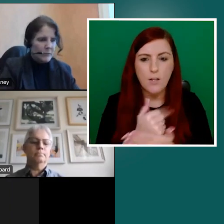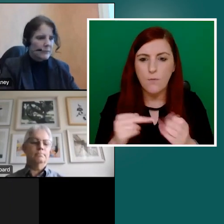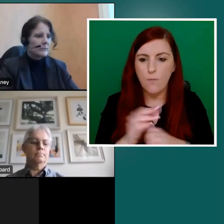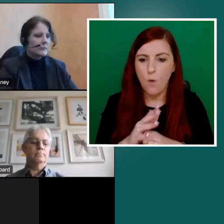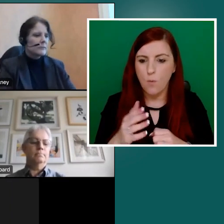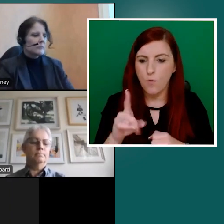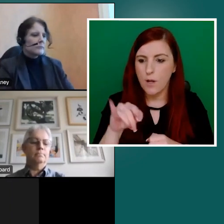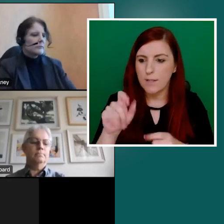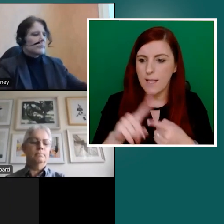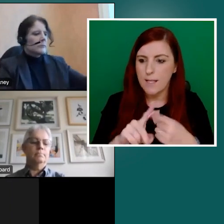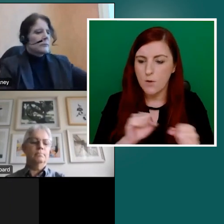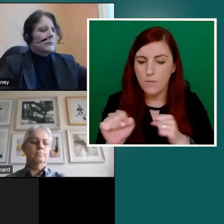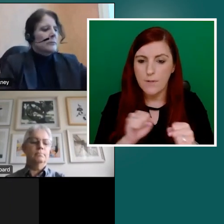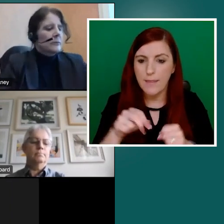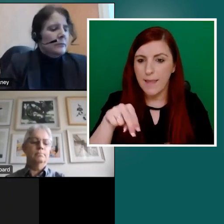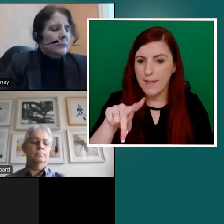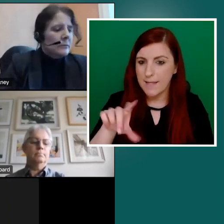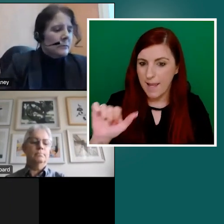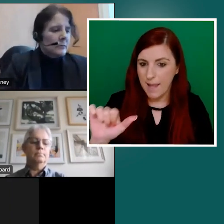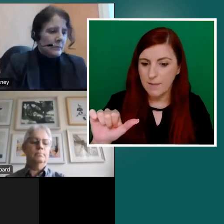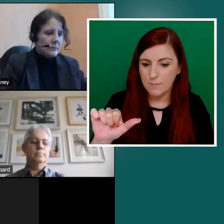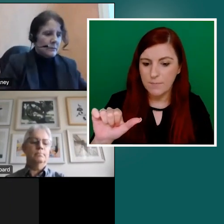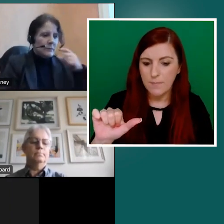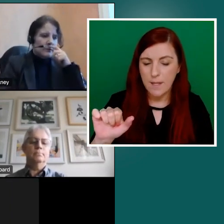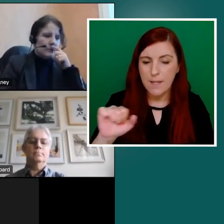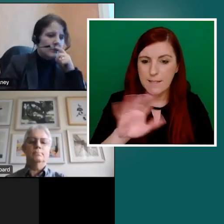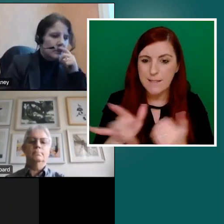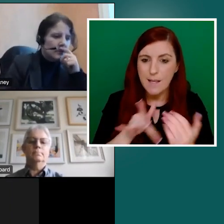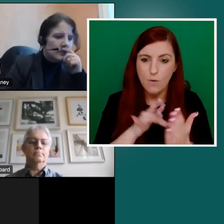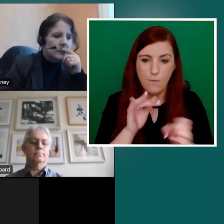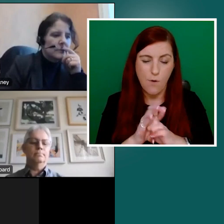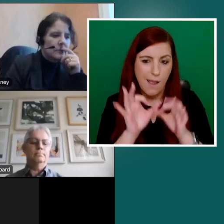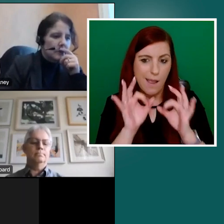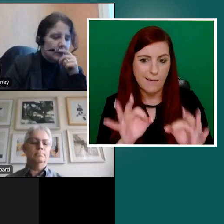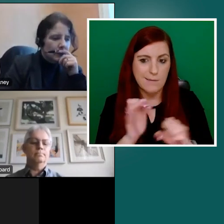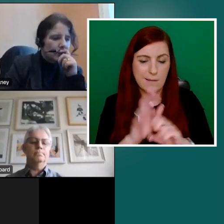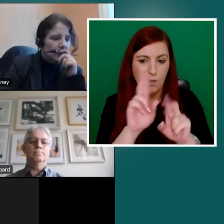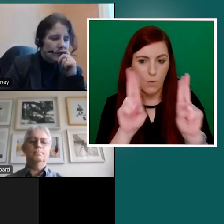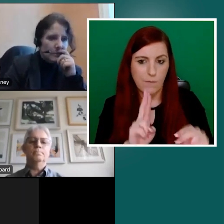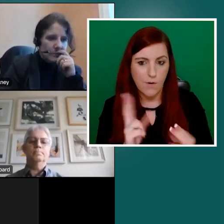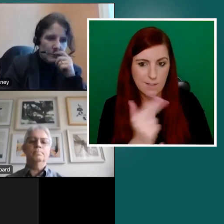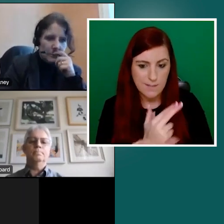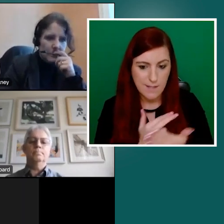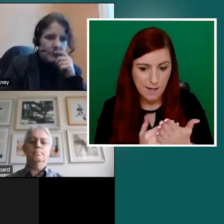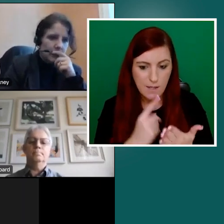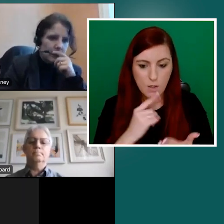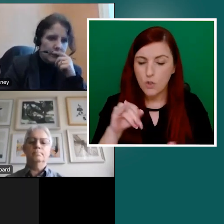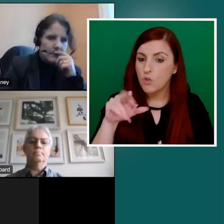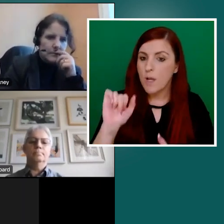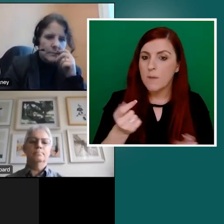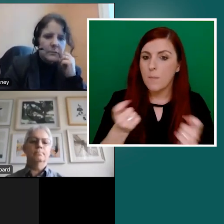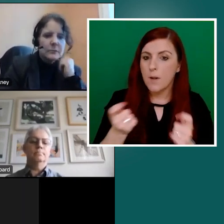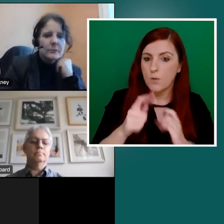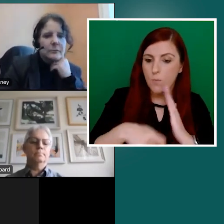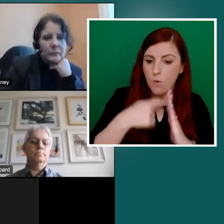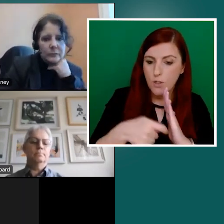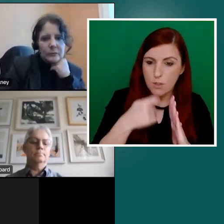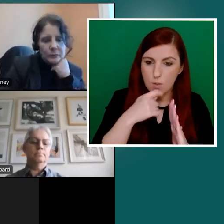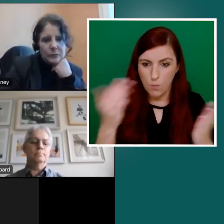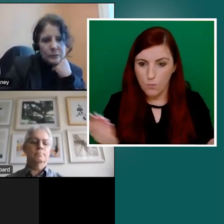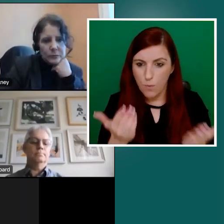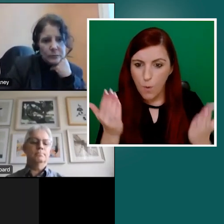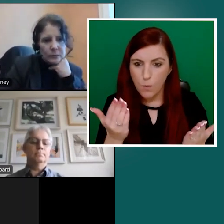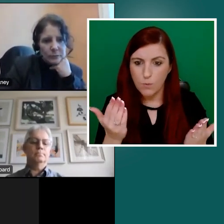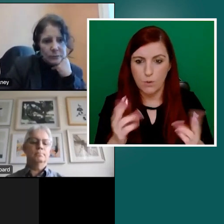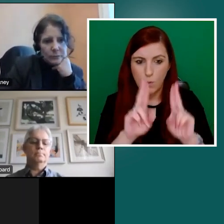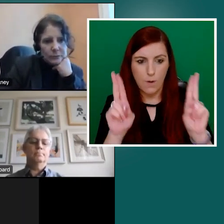at the National Disability Authority's Sensor for Excellence in Universal Design. James manages projects to promote universal design